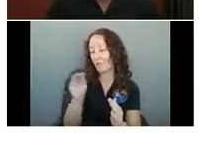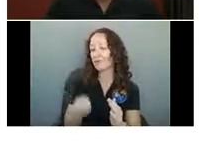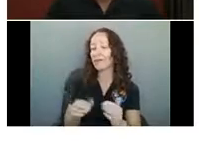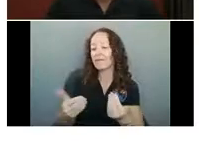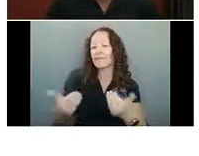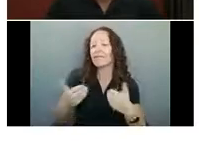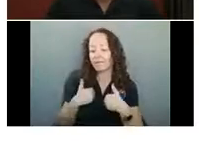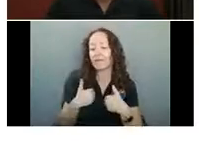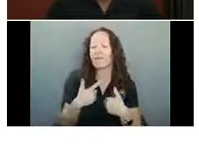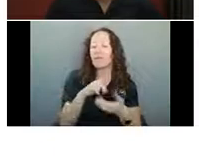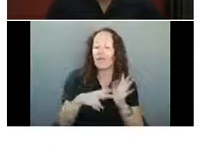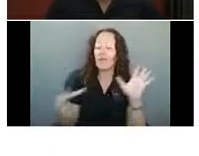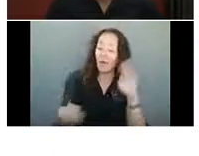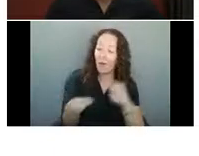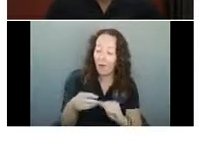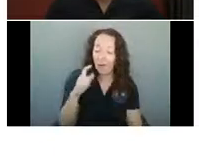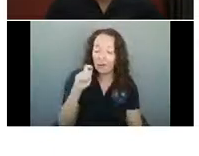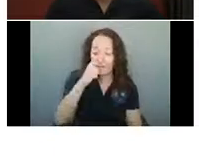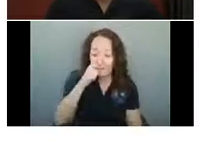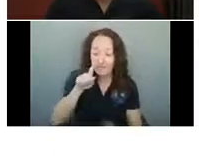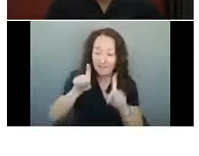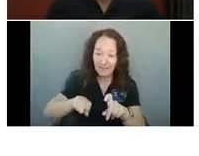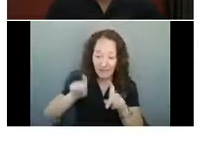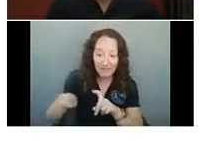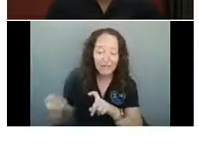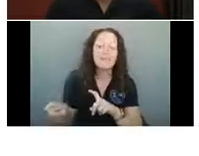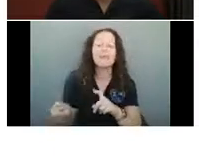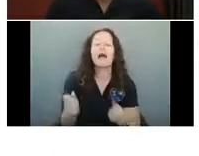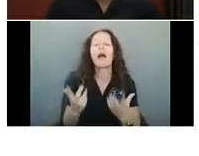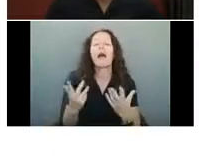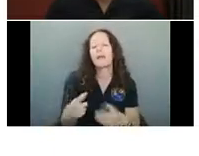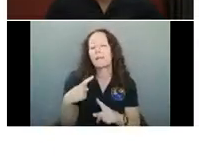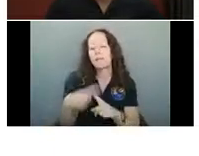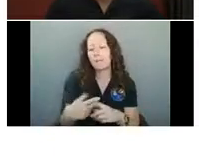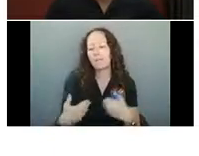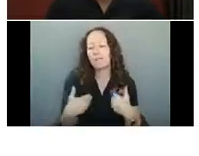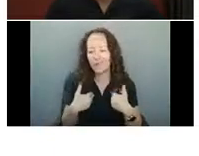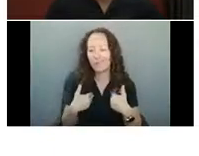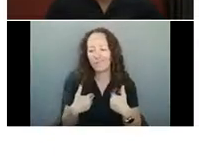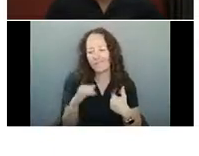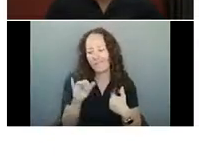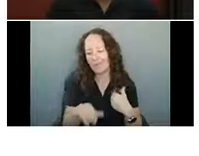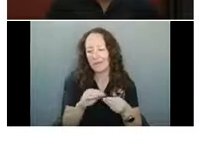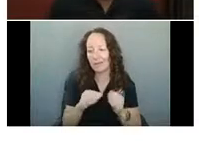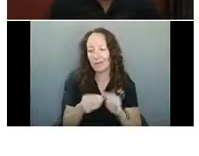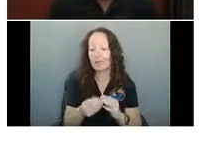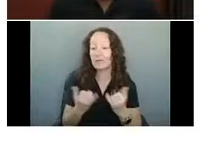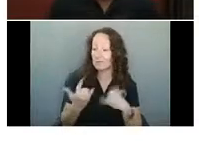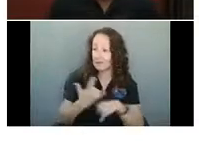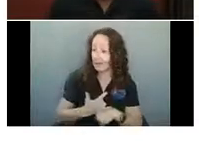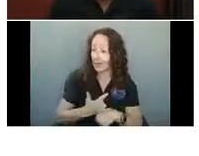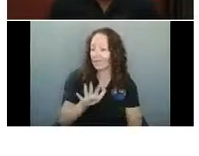tested. So today, I was looking at that marker. And that's what I mentioned earlier, we're about 5.6% today.